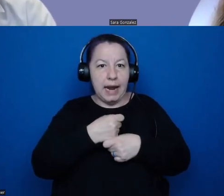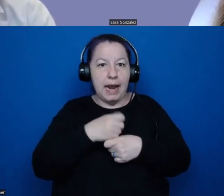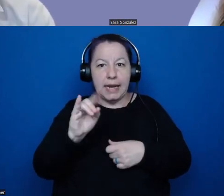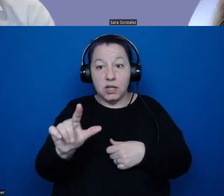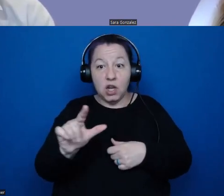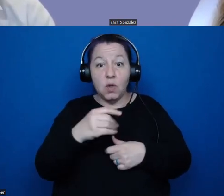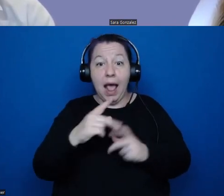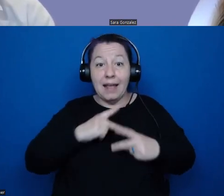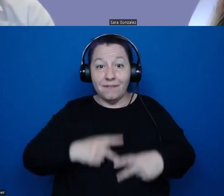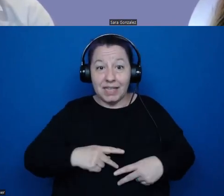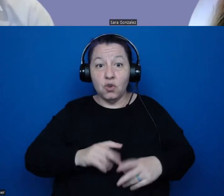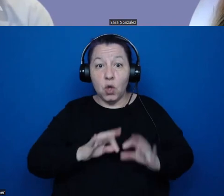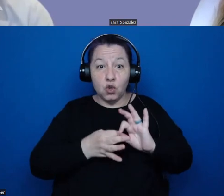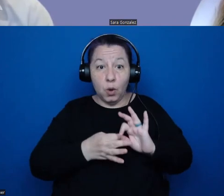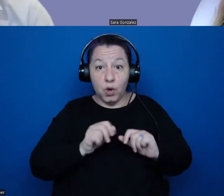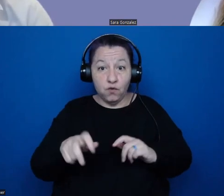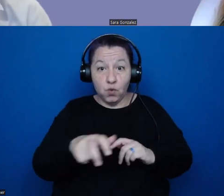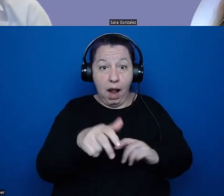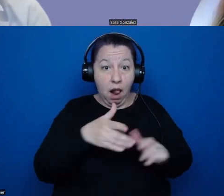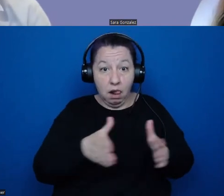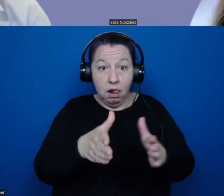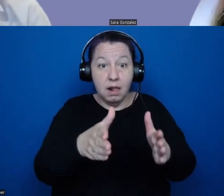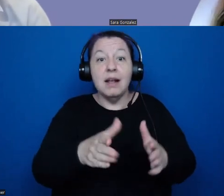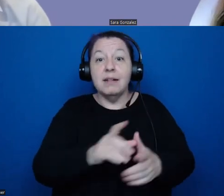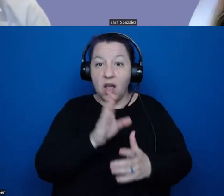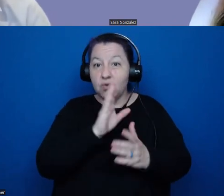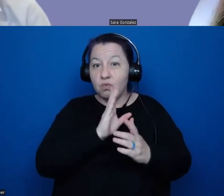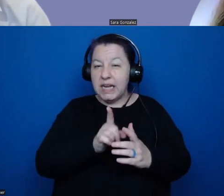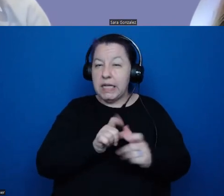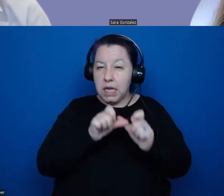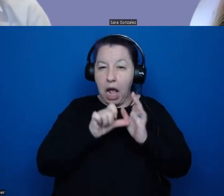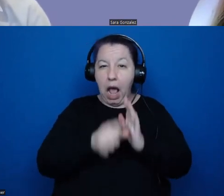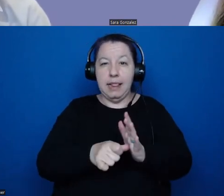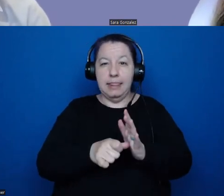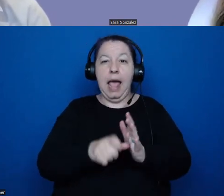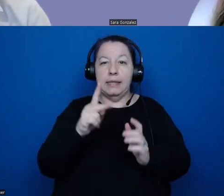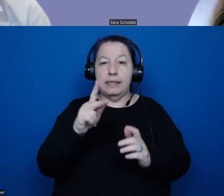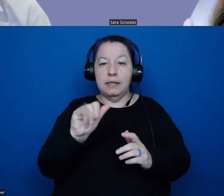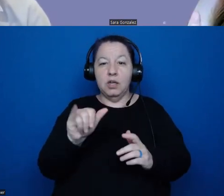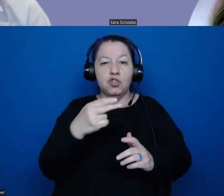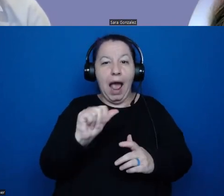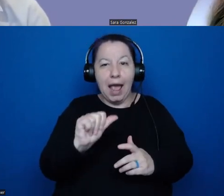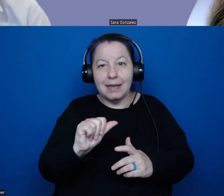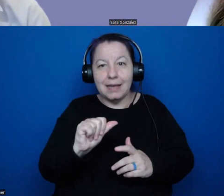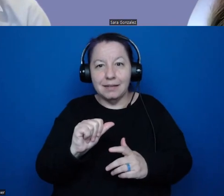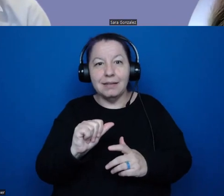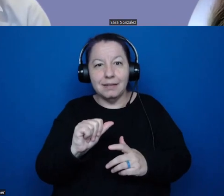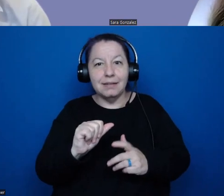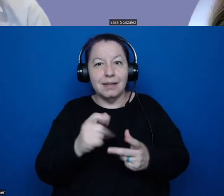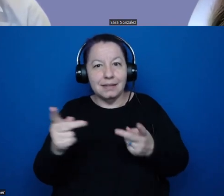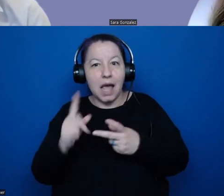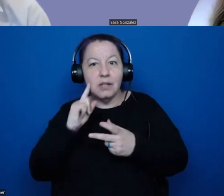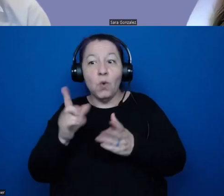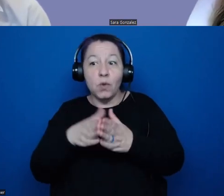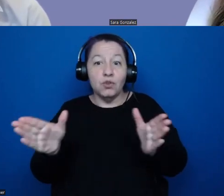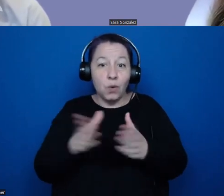physical interpretive trail that directly highlights Kashaya's ancestral sites for the general public. This is a trail that's actually in the process of being built now